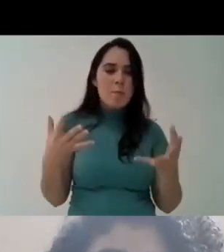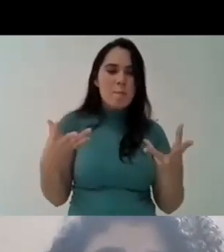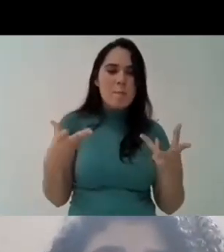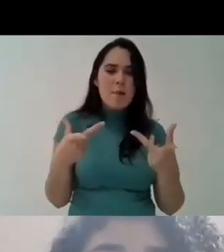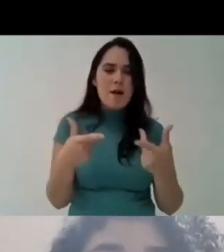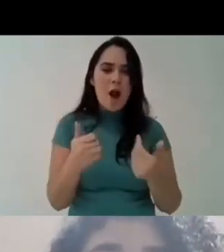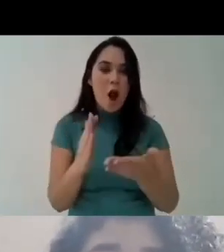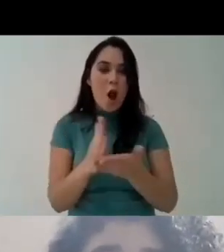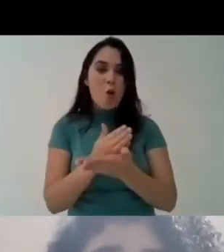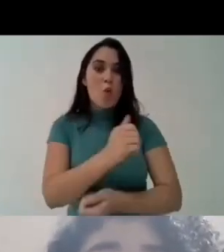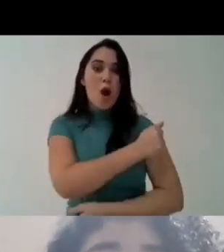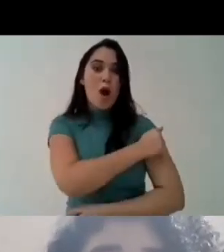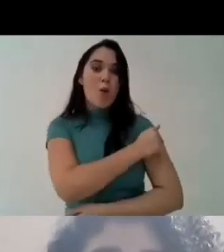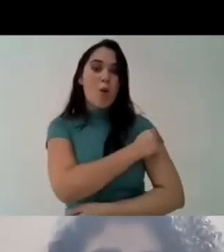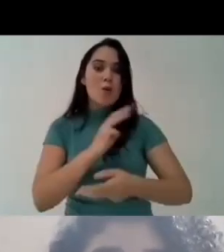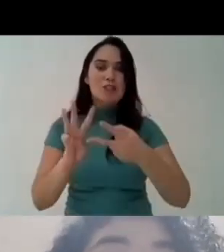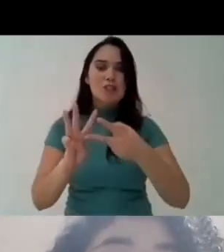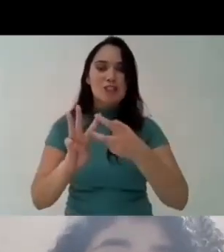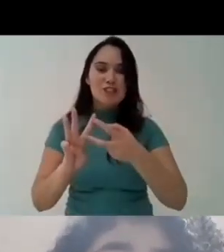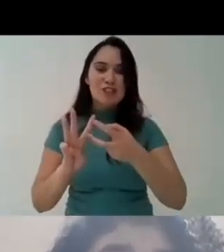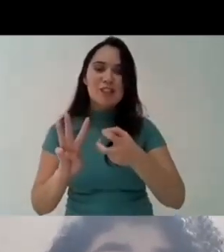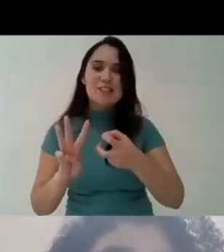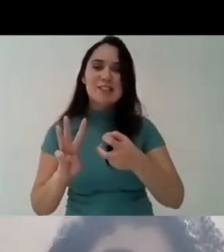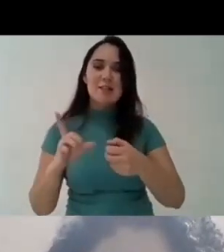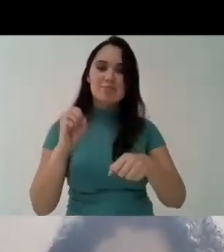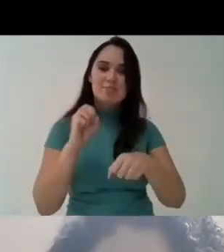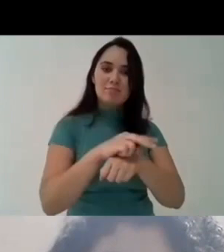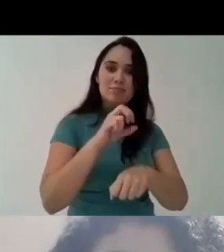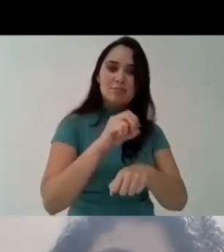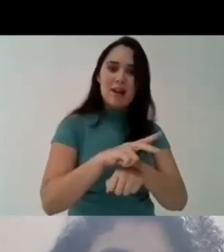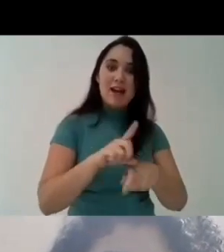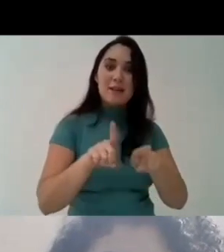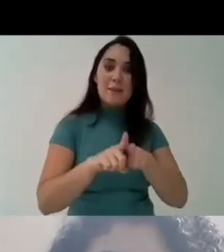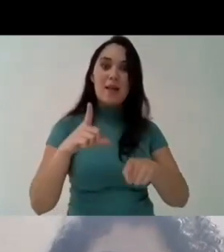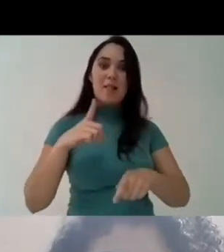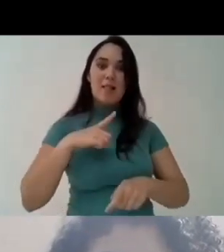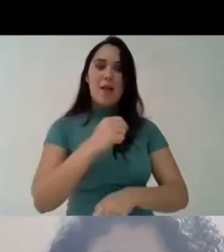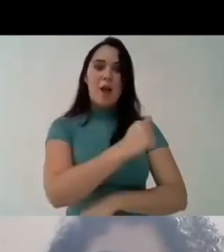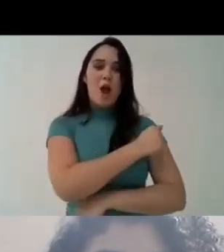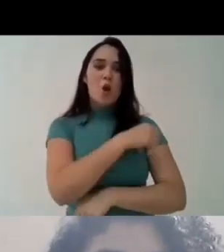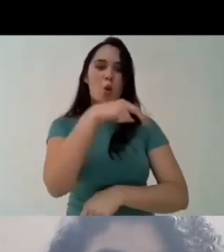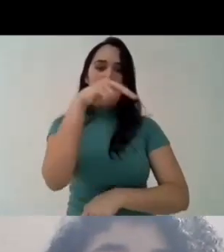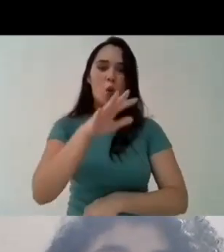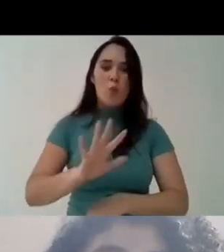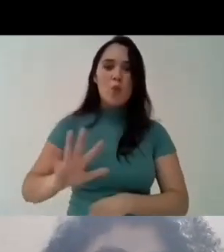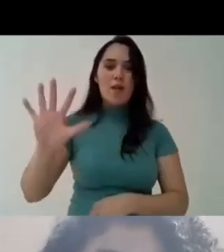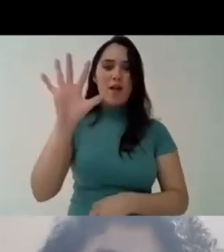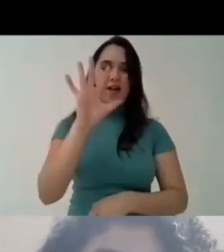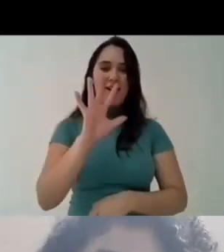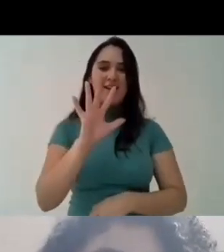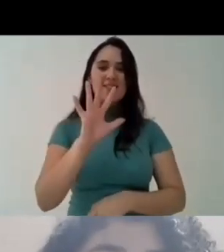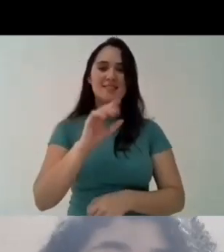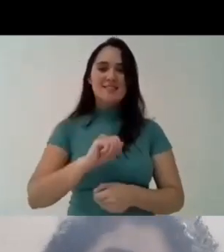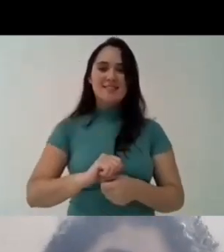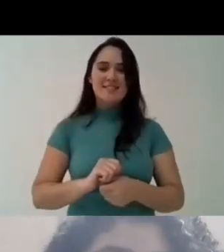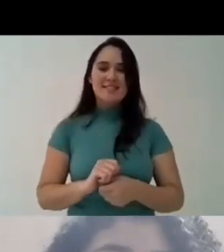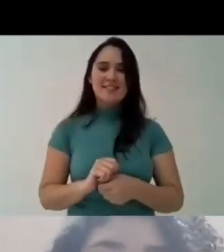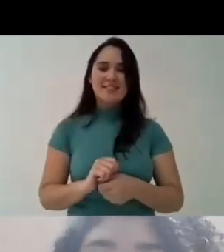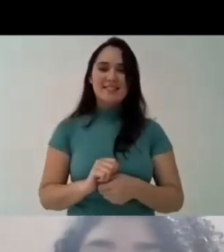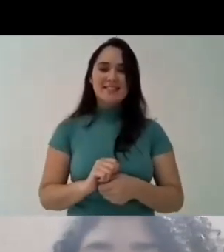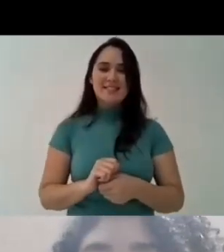and this will we have a lot of brazilian indigenous